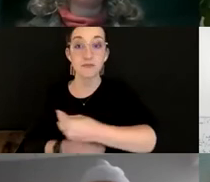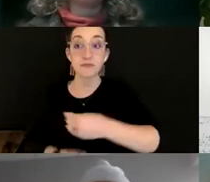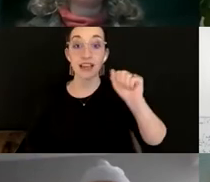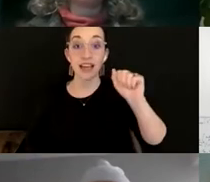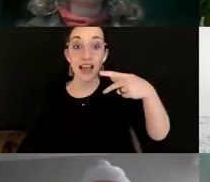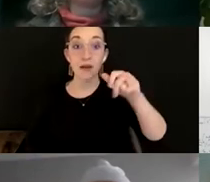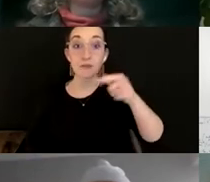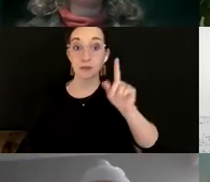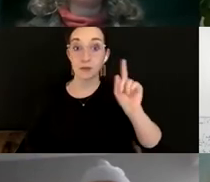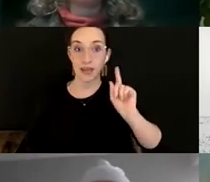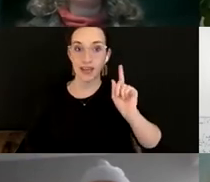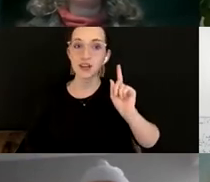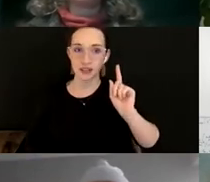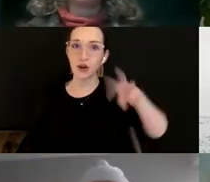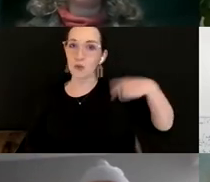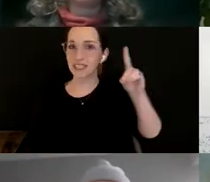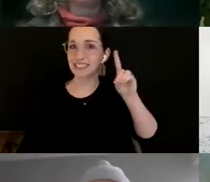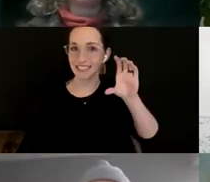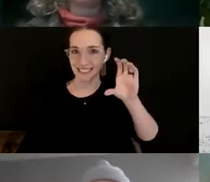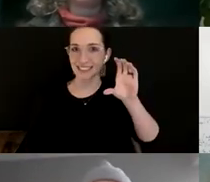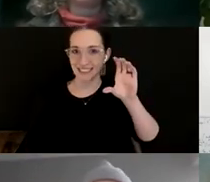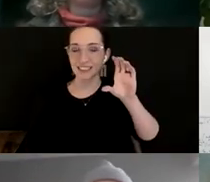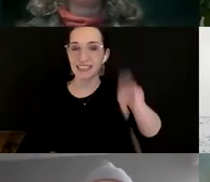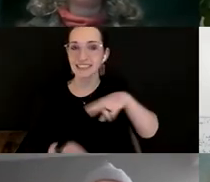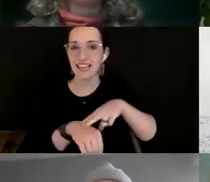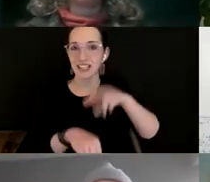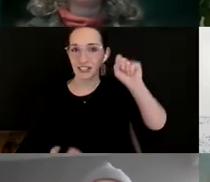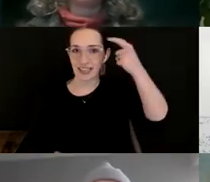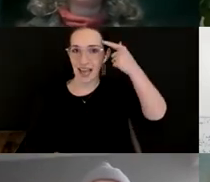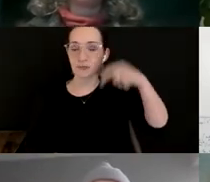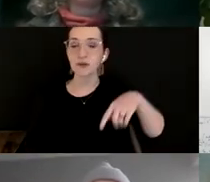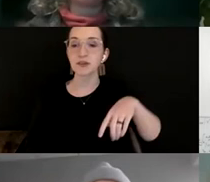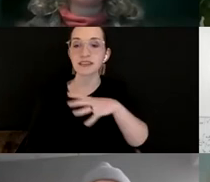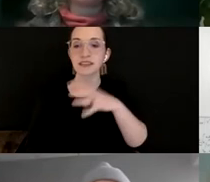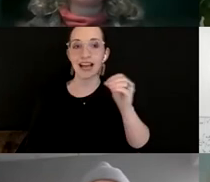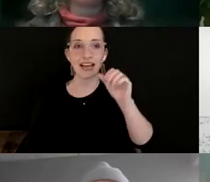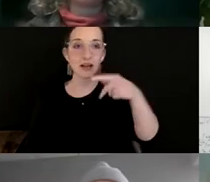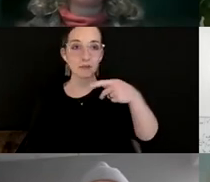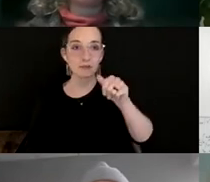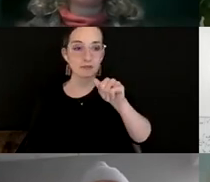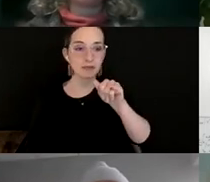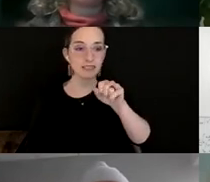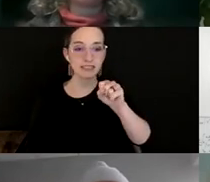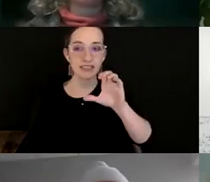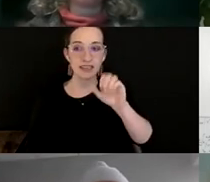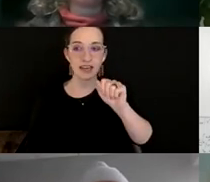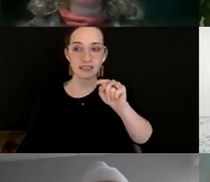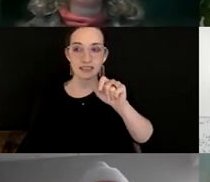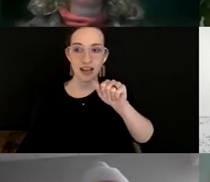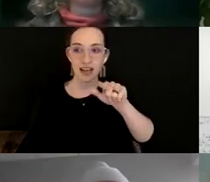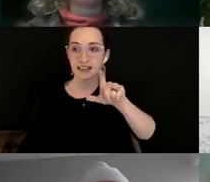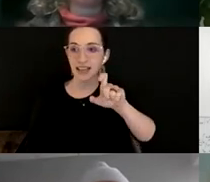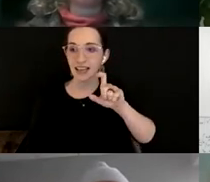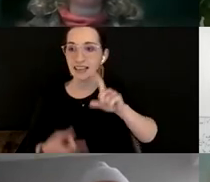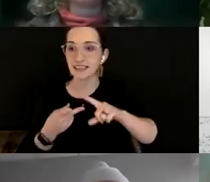in our nation's capital in Washington, D.C., on the ancestral lands of the Piscatawe and the Anacostan people, who have stewarded